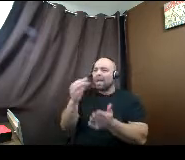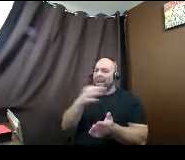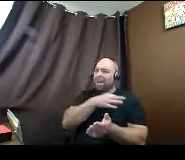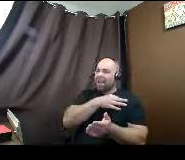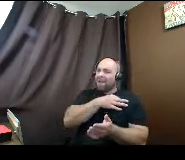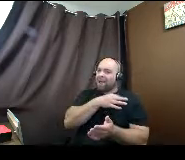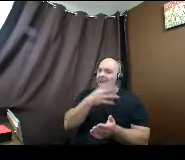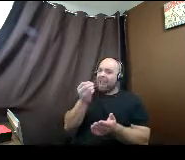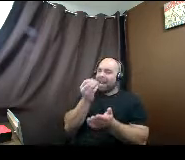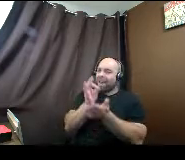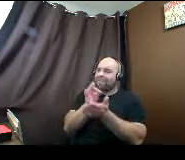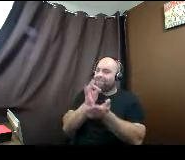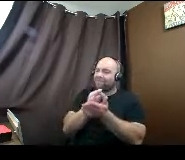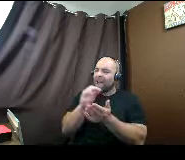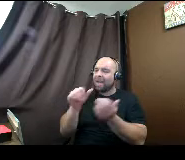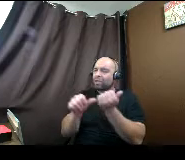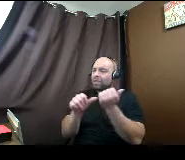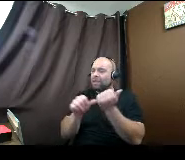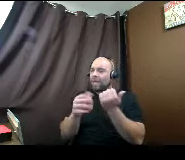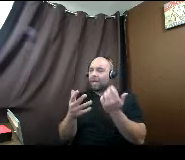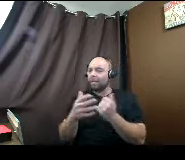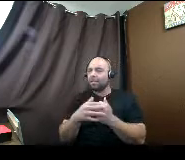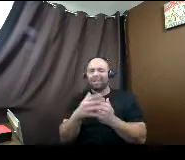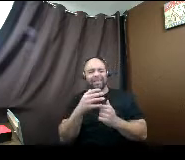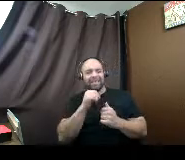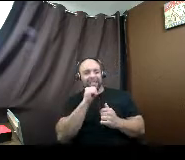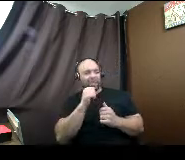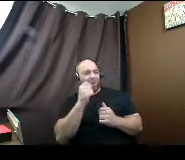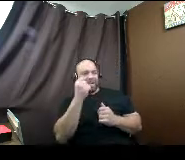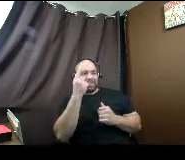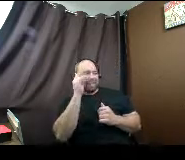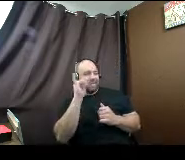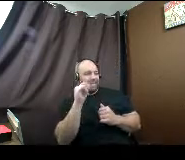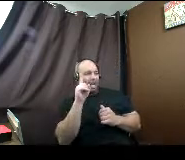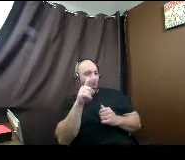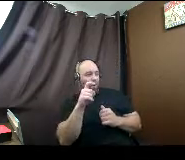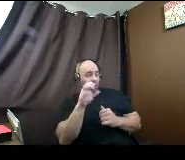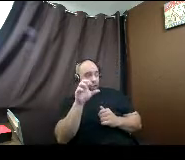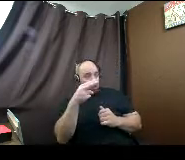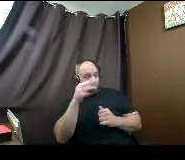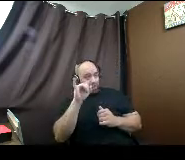understand that question, Christina. You may be able to interpret it.